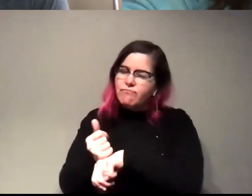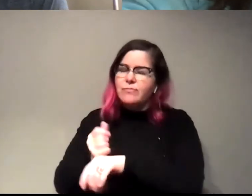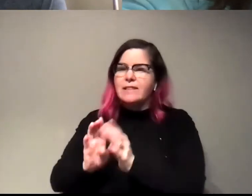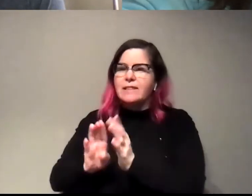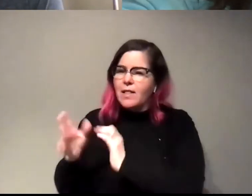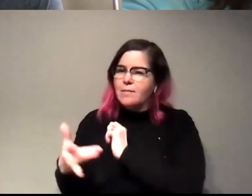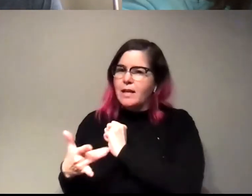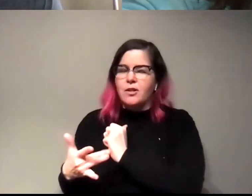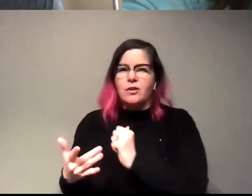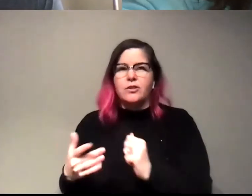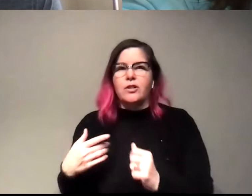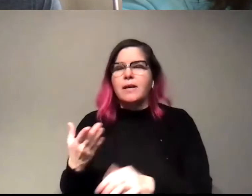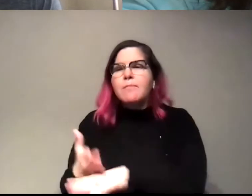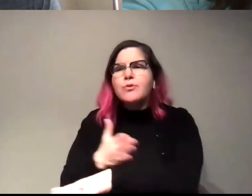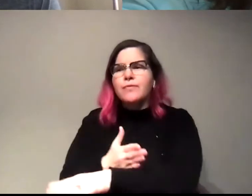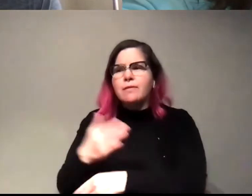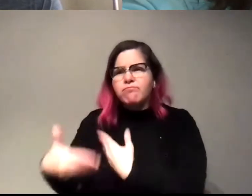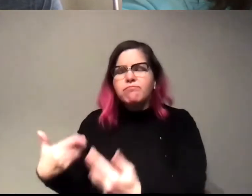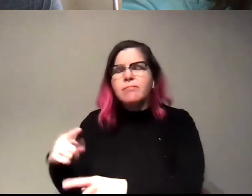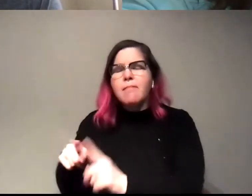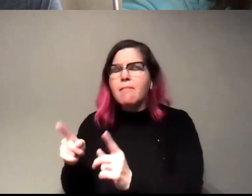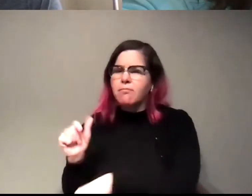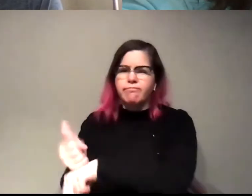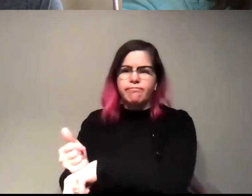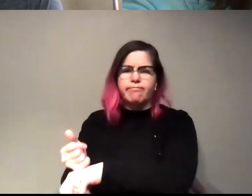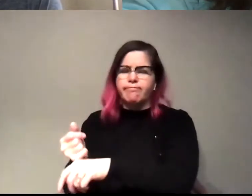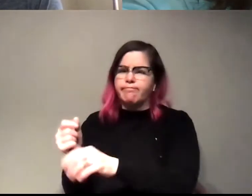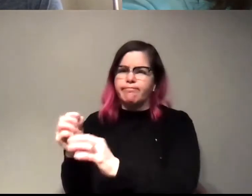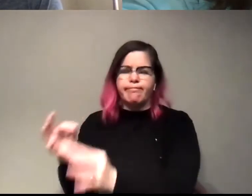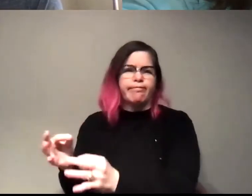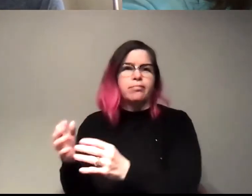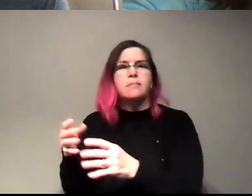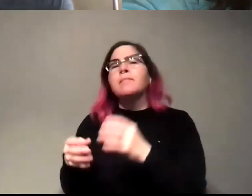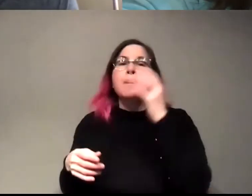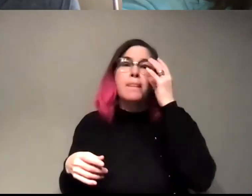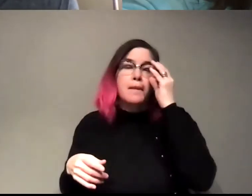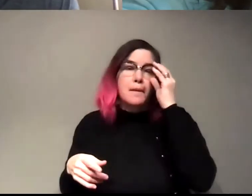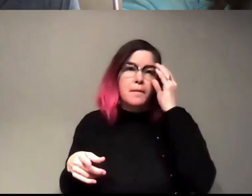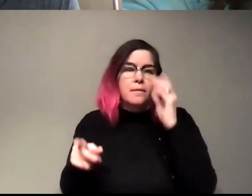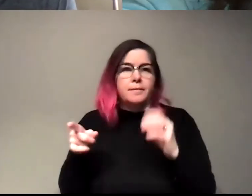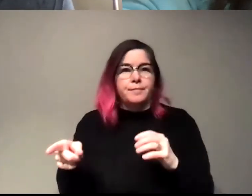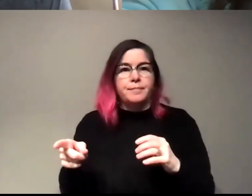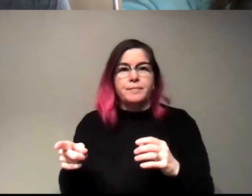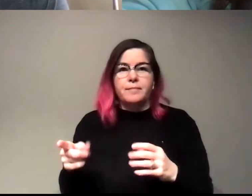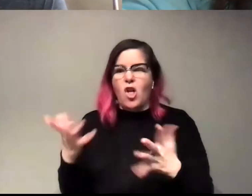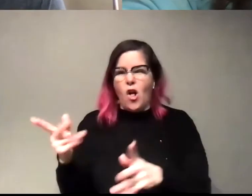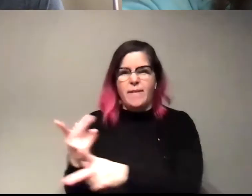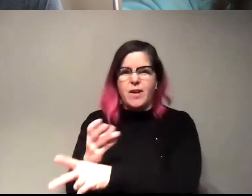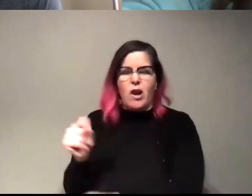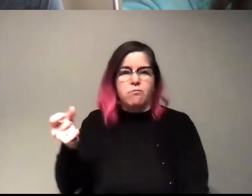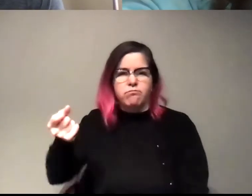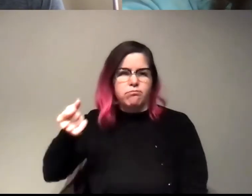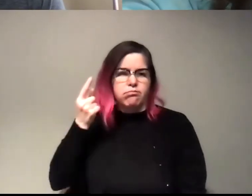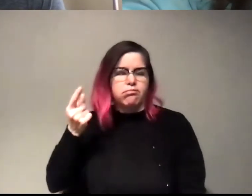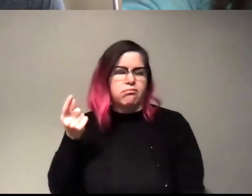they're improving all the time, but like the base, you know, the solar panels have basically been figured out. Like it's not,